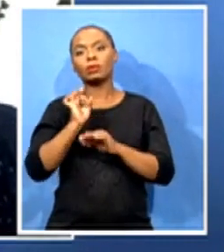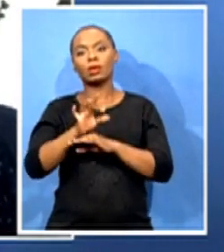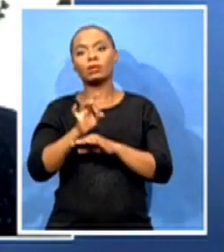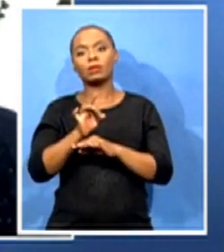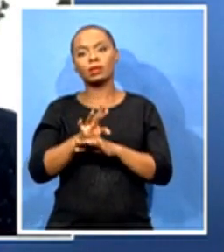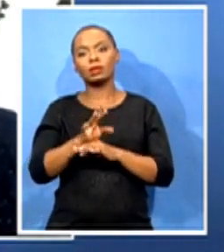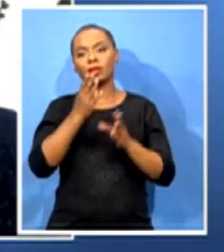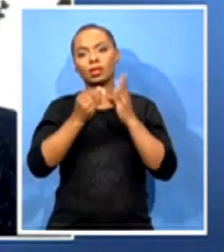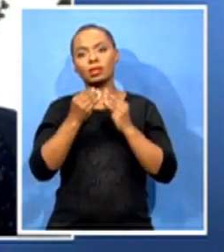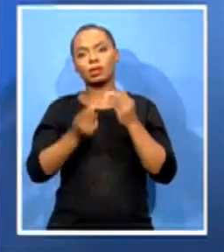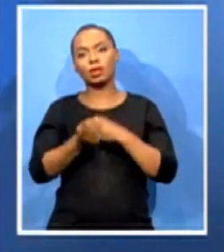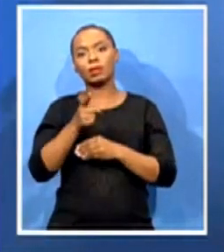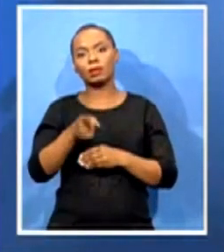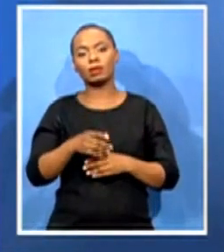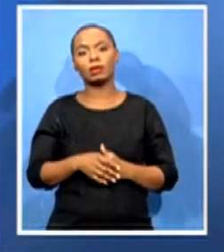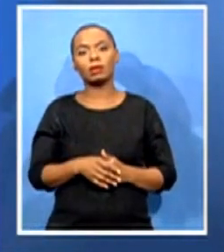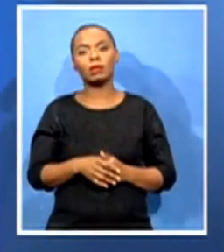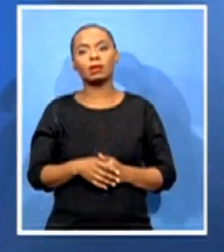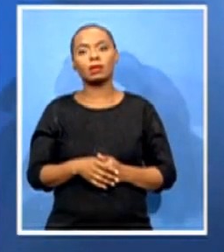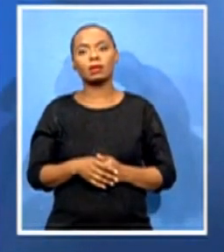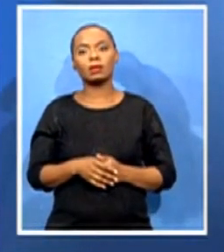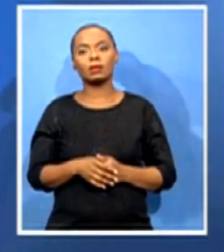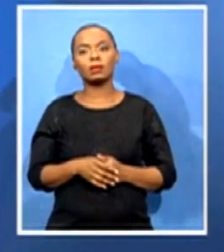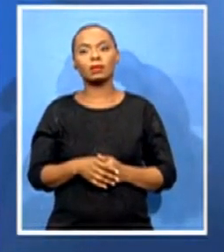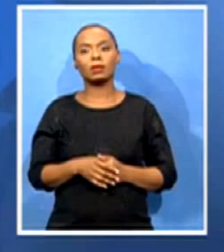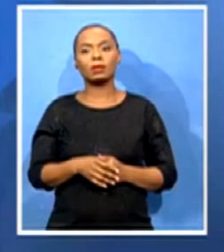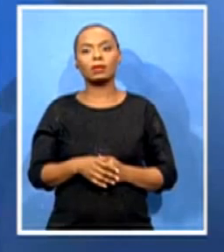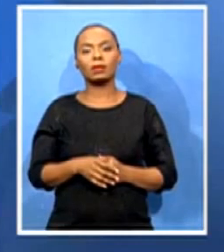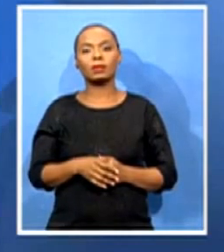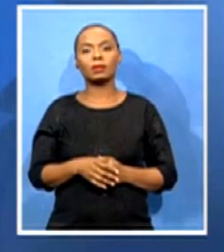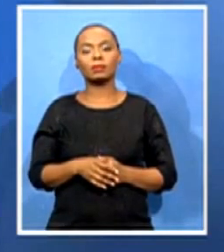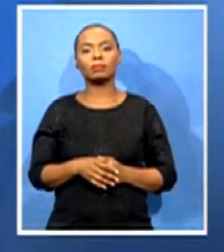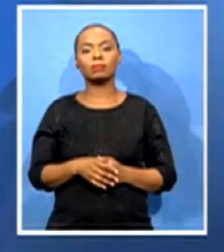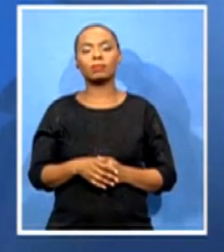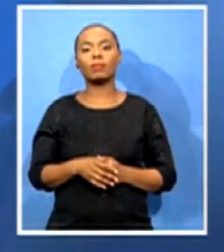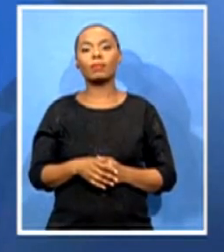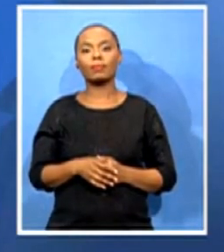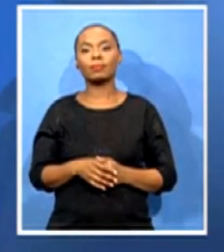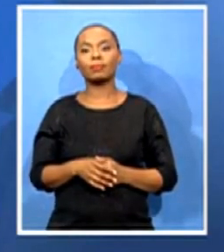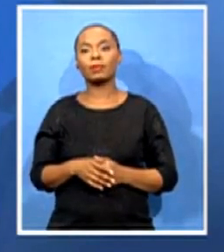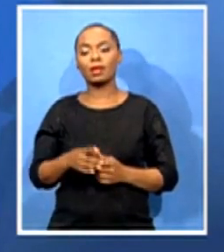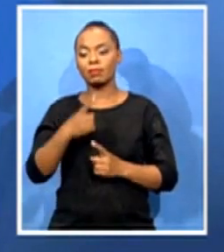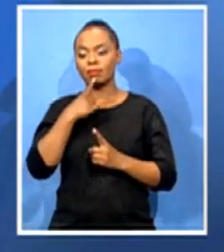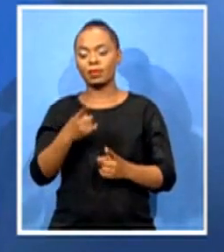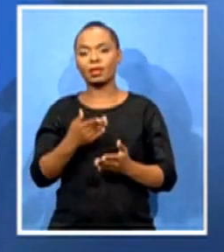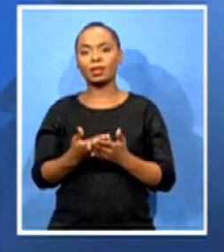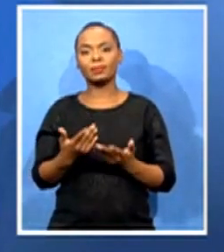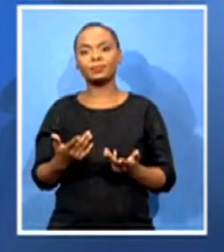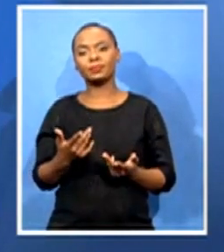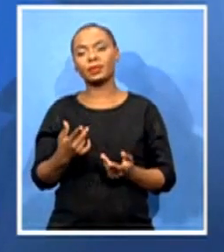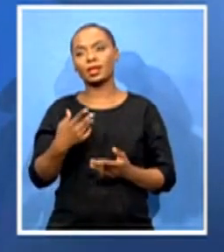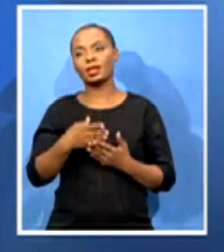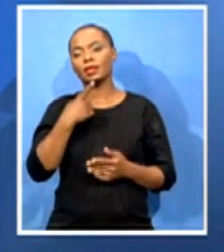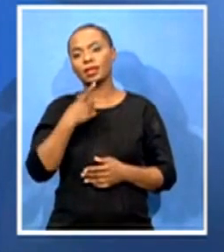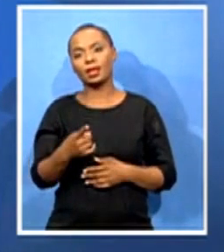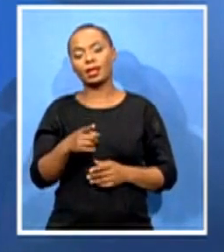What do we need to indicate to say? The opportunity that as Limpopo government, we were honored by